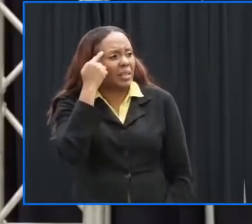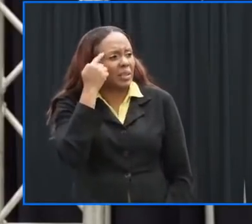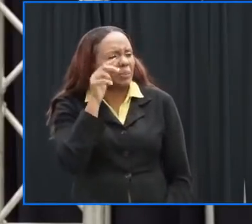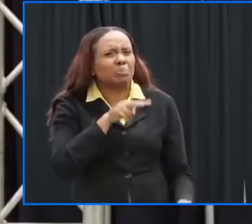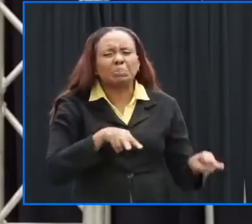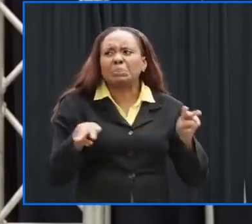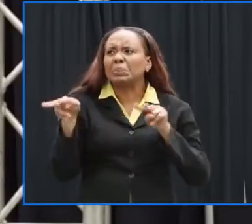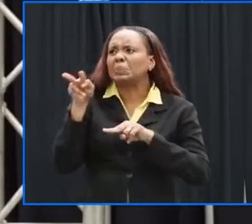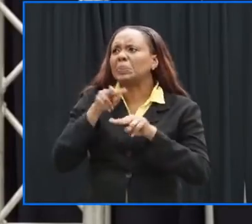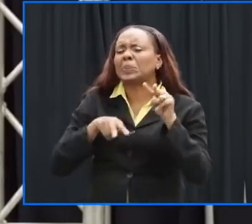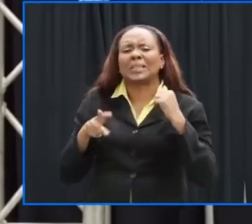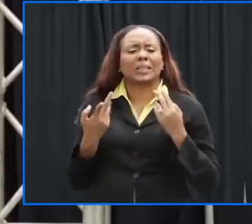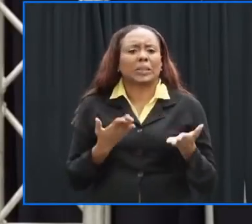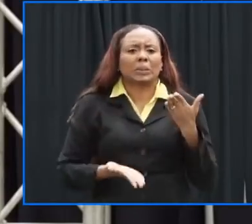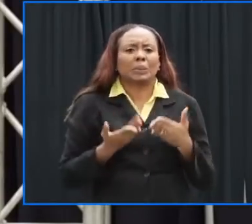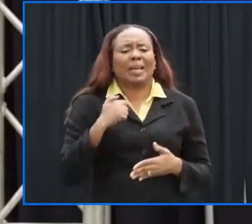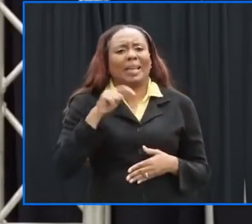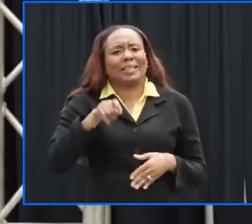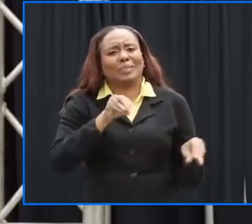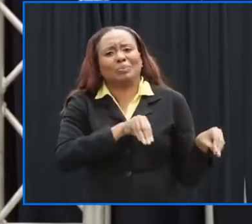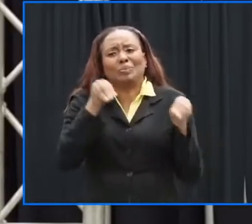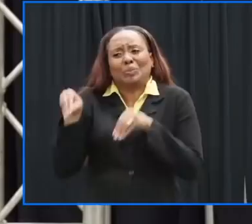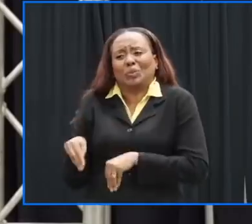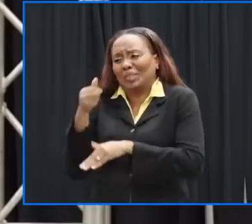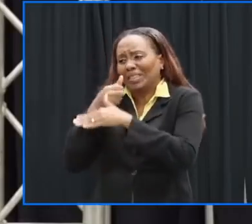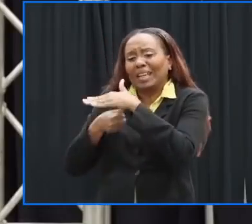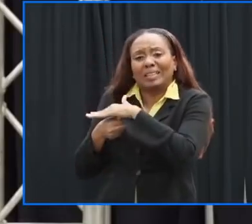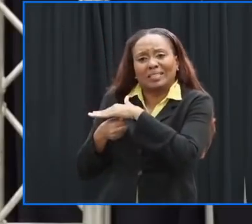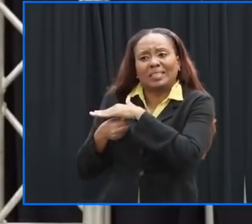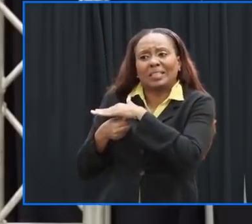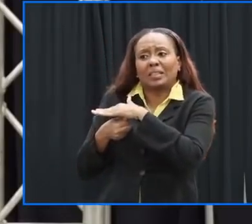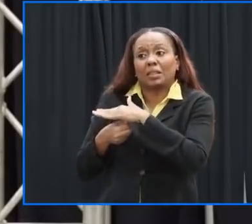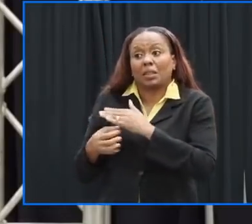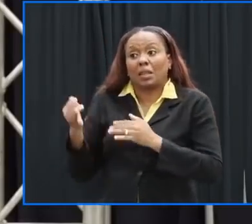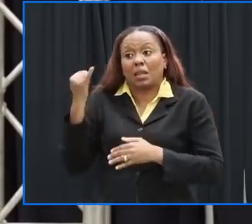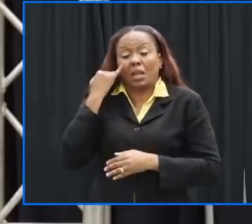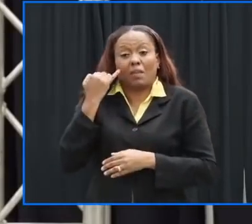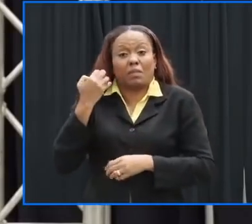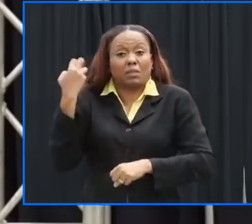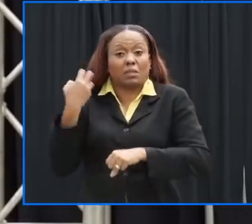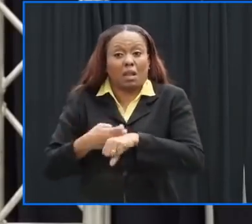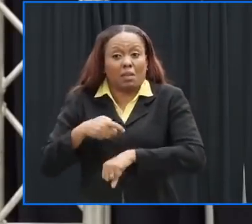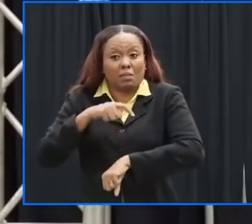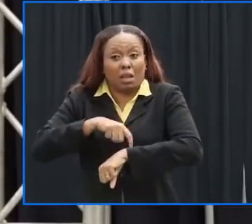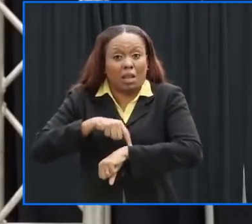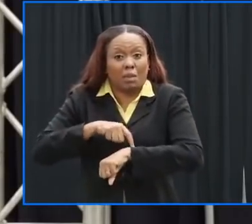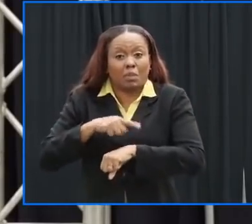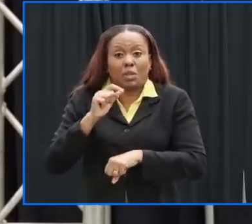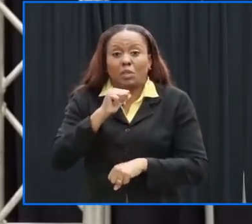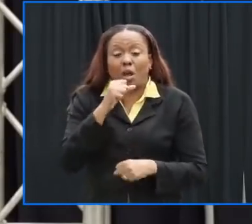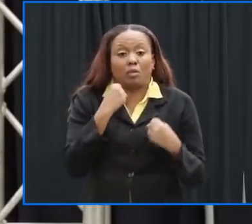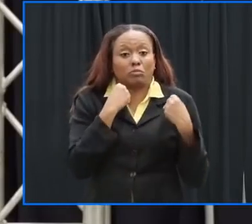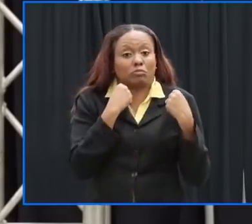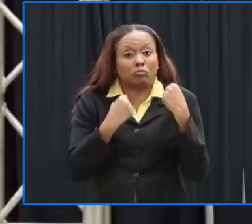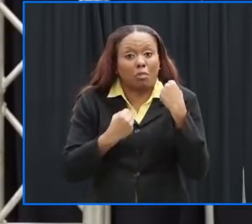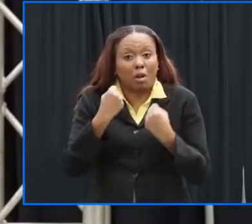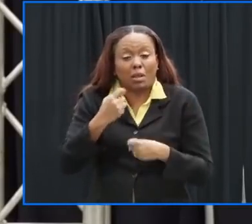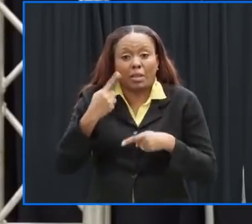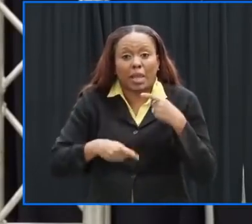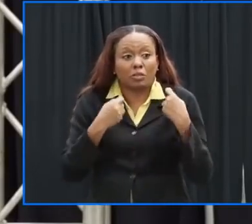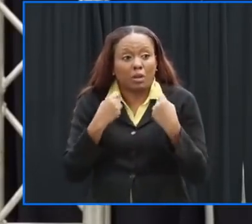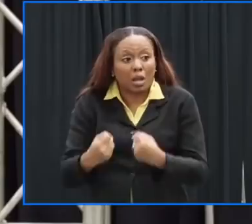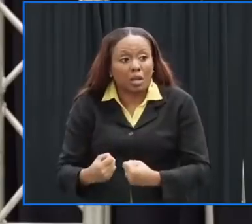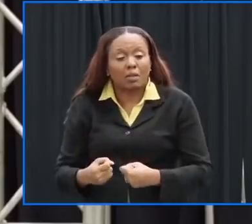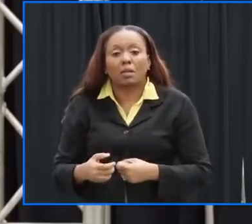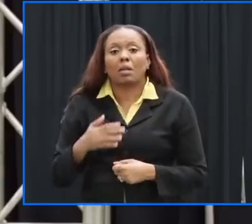need to go to a shelter then please make your way there if you have are having difficulty in getting to shelter please call the numbers that